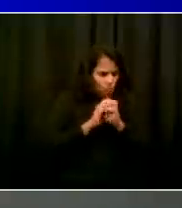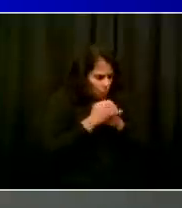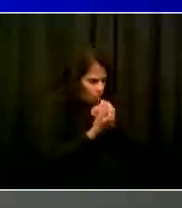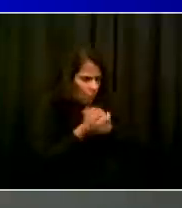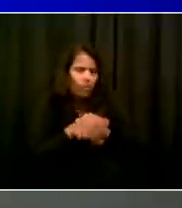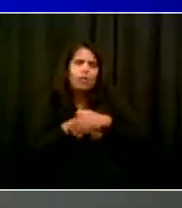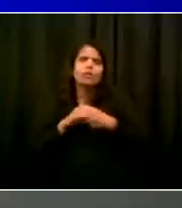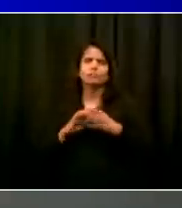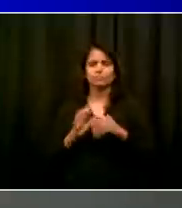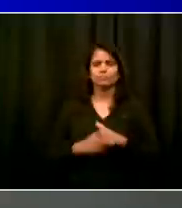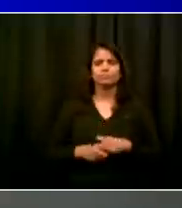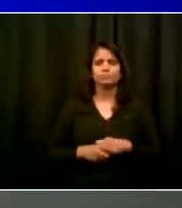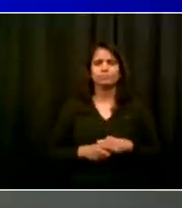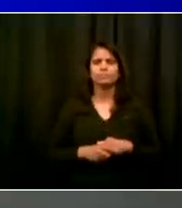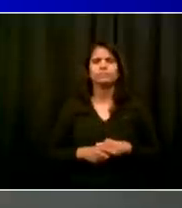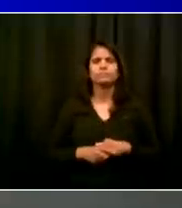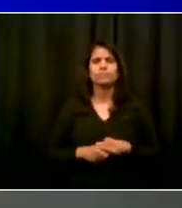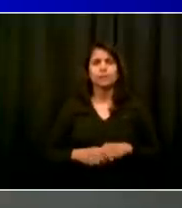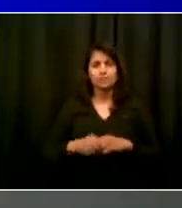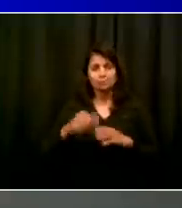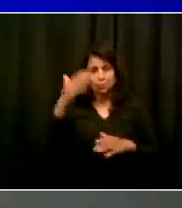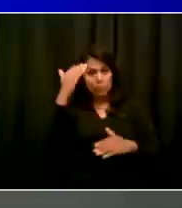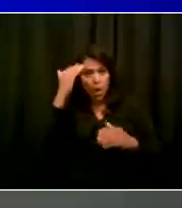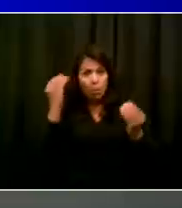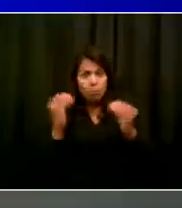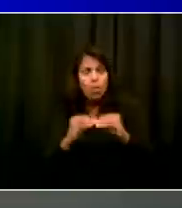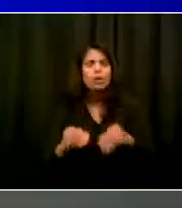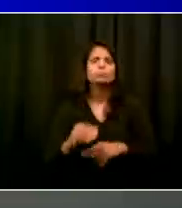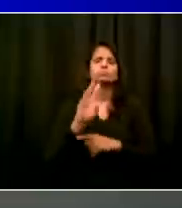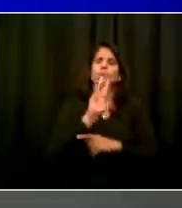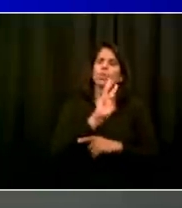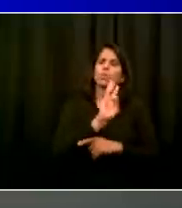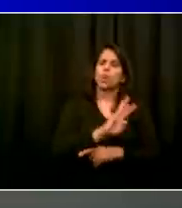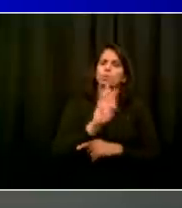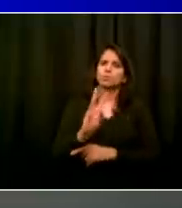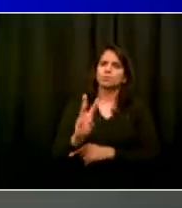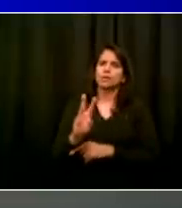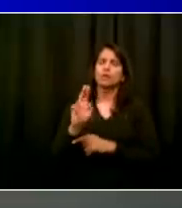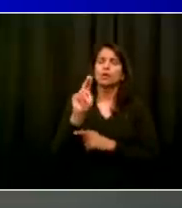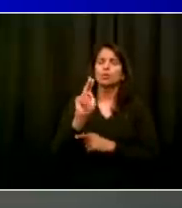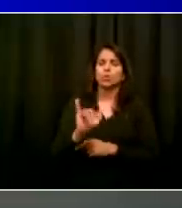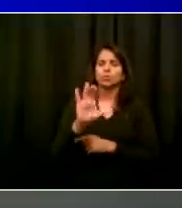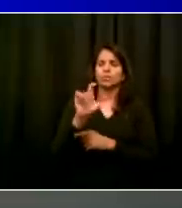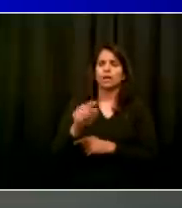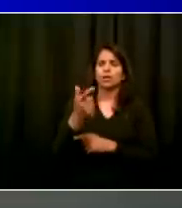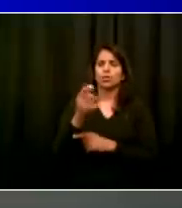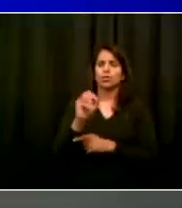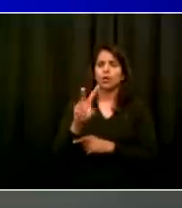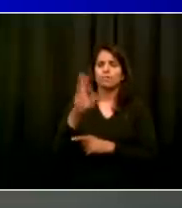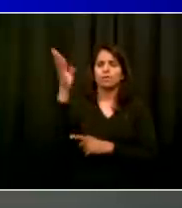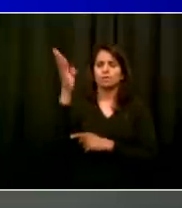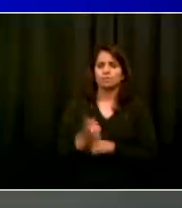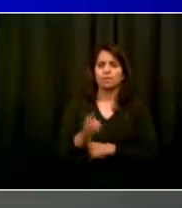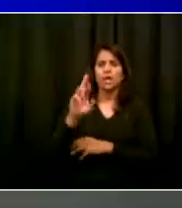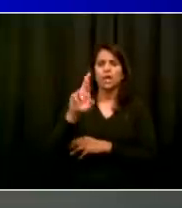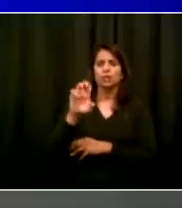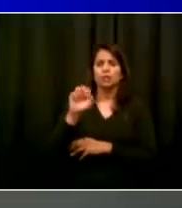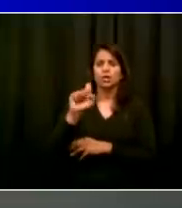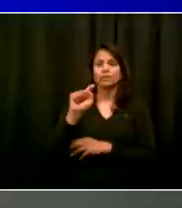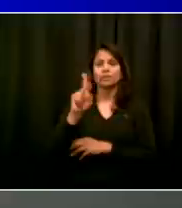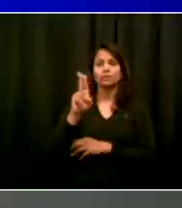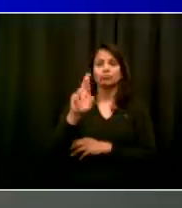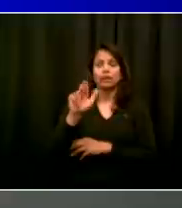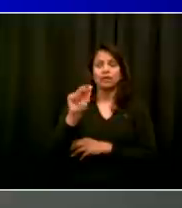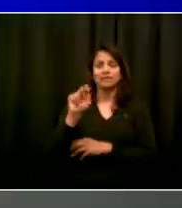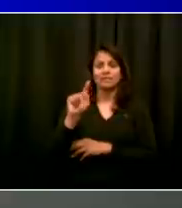I'm sorry, restaurant reopening. My apology. nyc.gov slash restaurant reopening to get the information you need. It has been a long